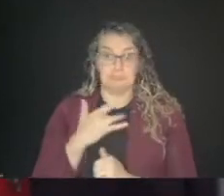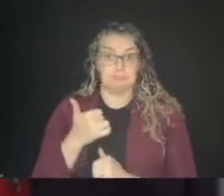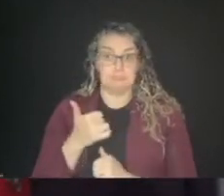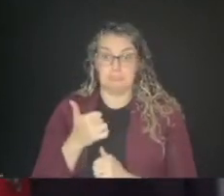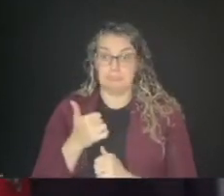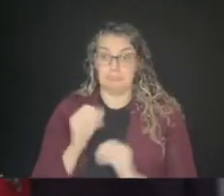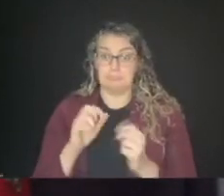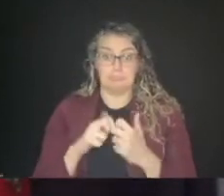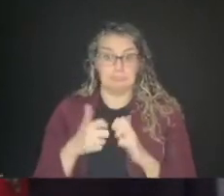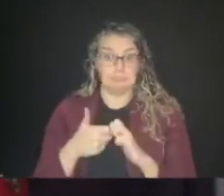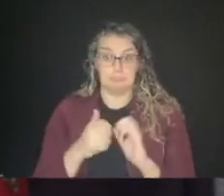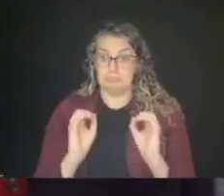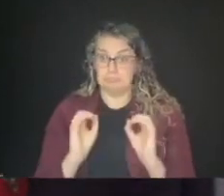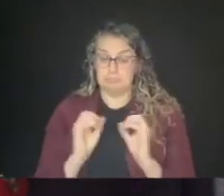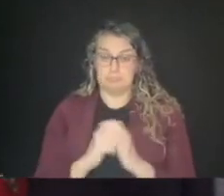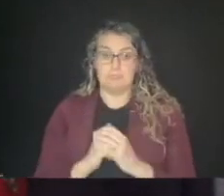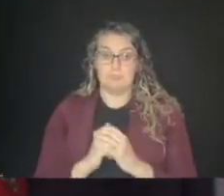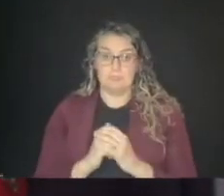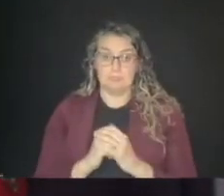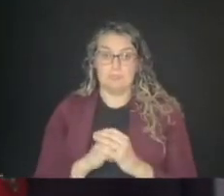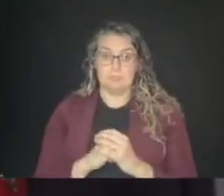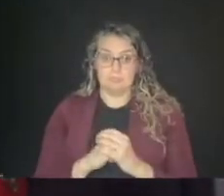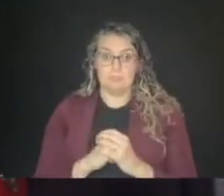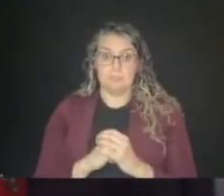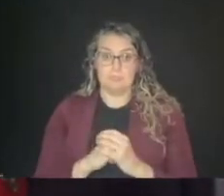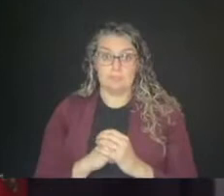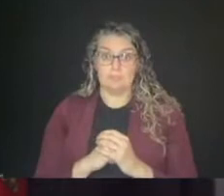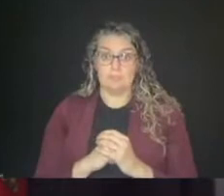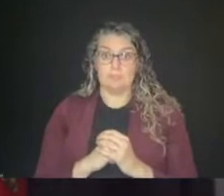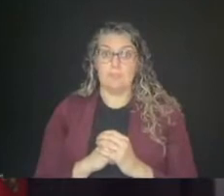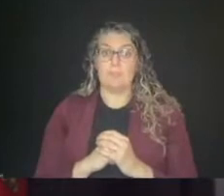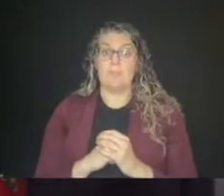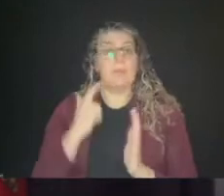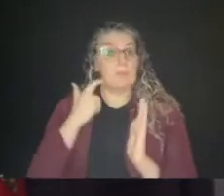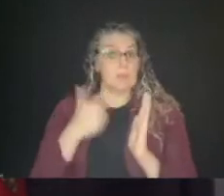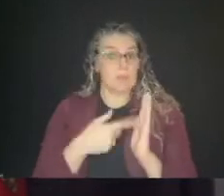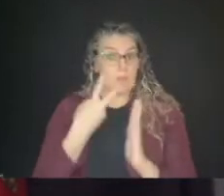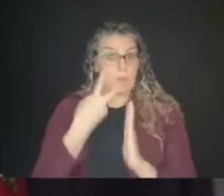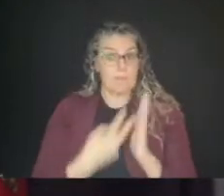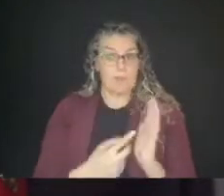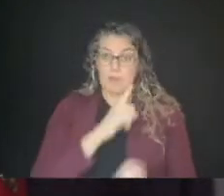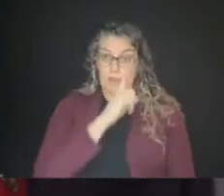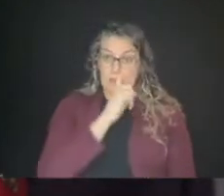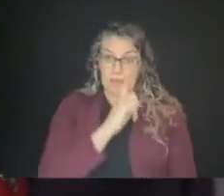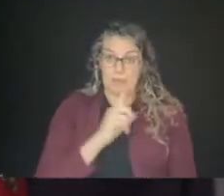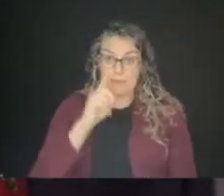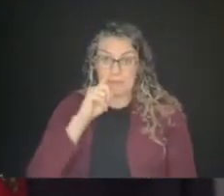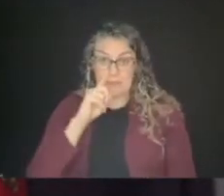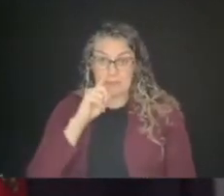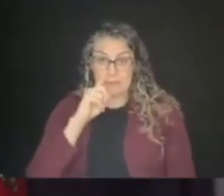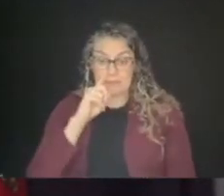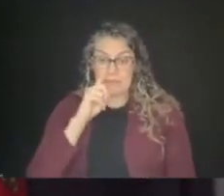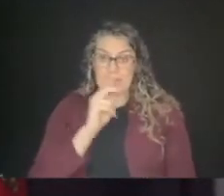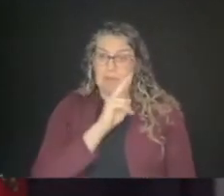it's a few seconds on each side on each nair